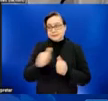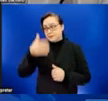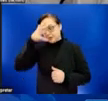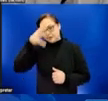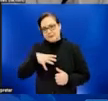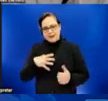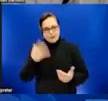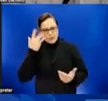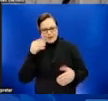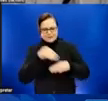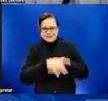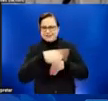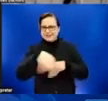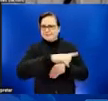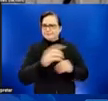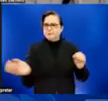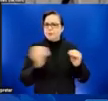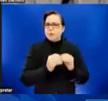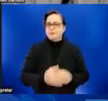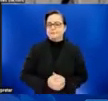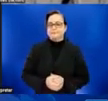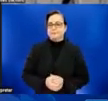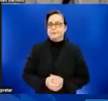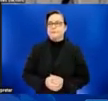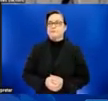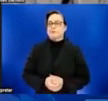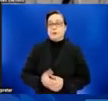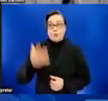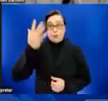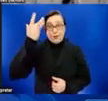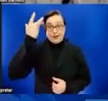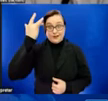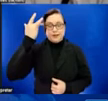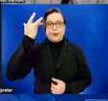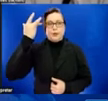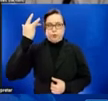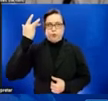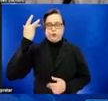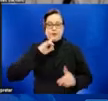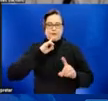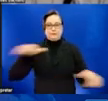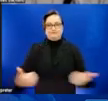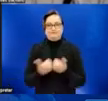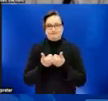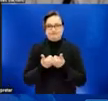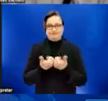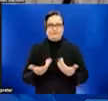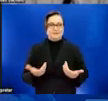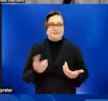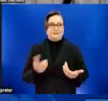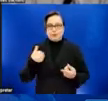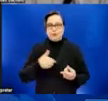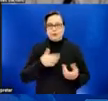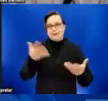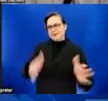I would say a question of why is always challenging to answer, right? Especially until we get some hindsight behind us. But,